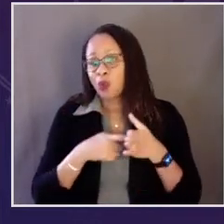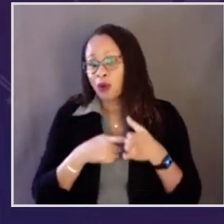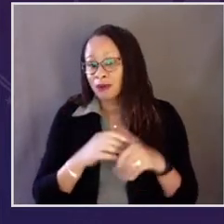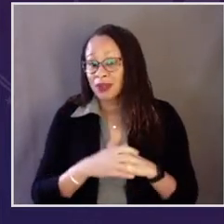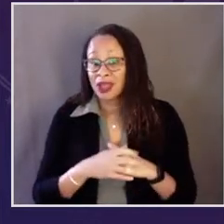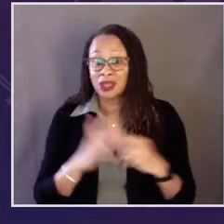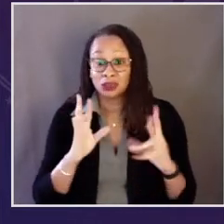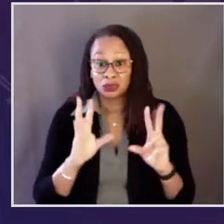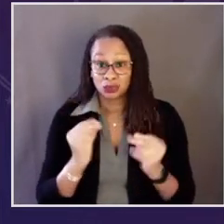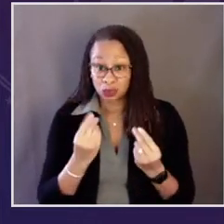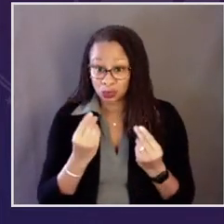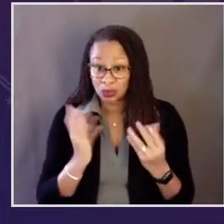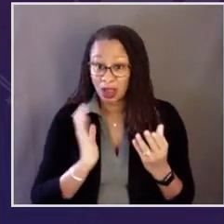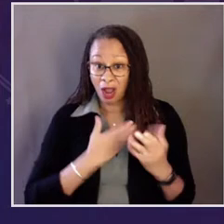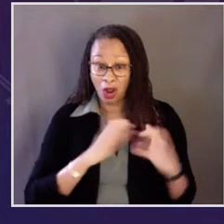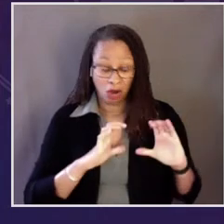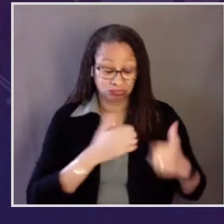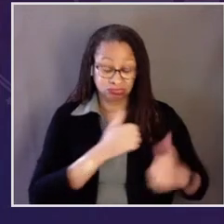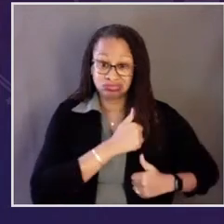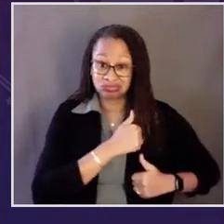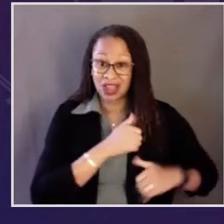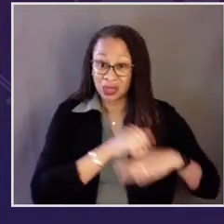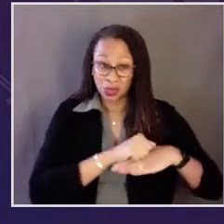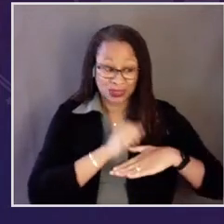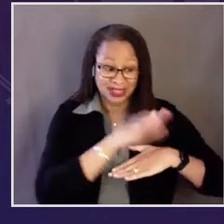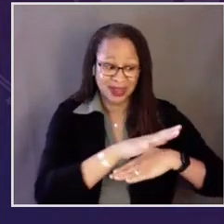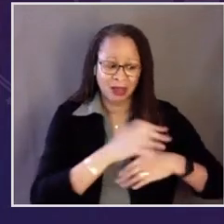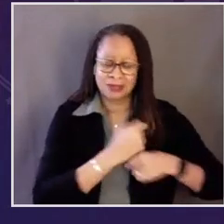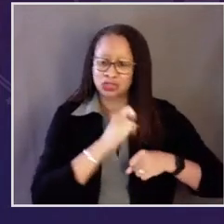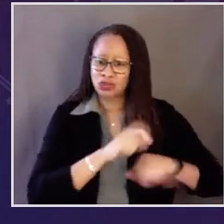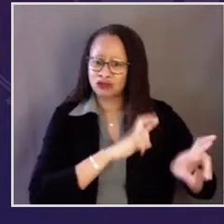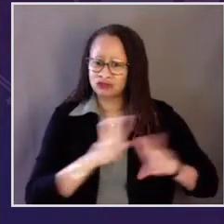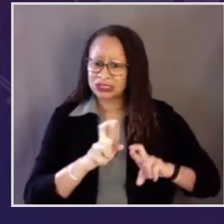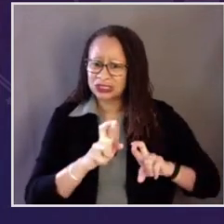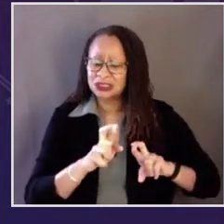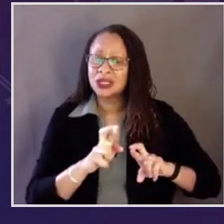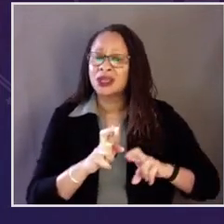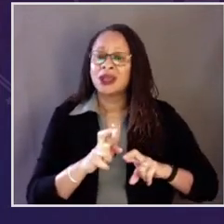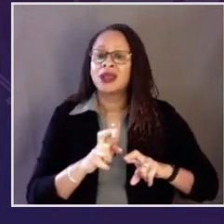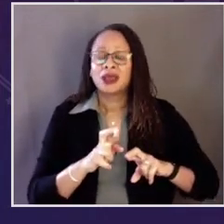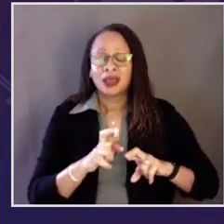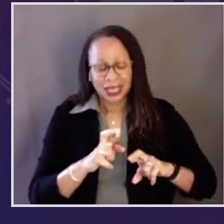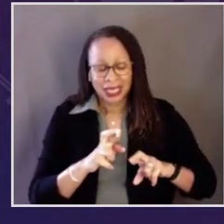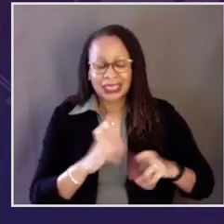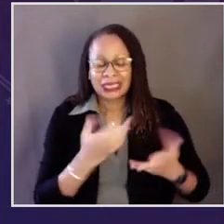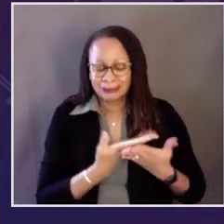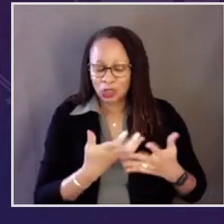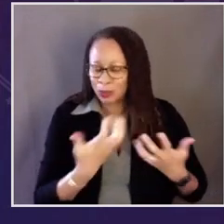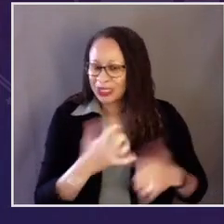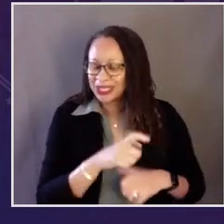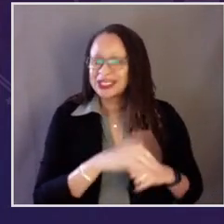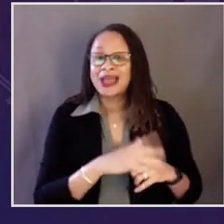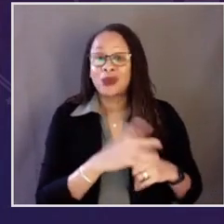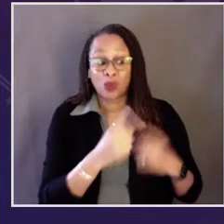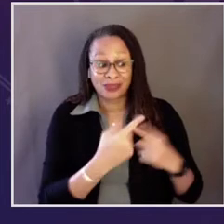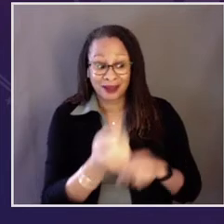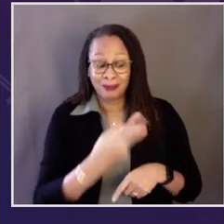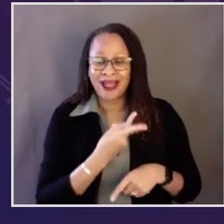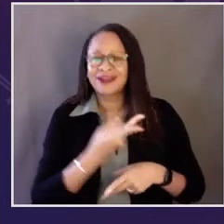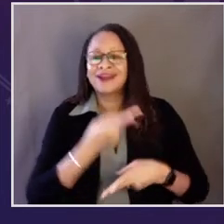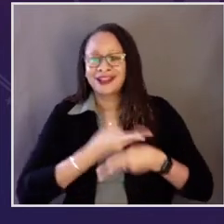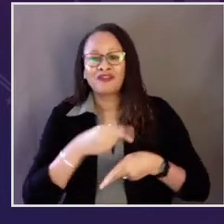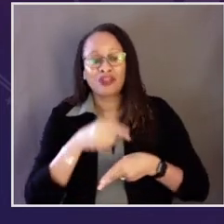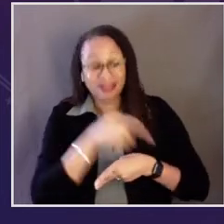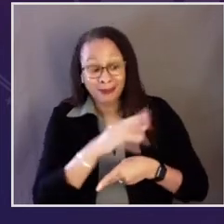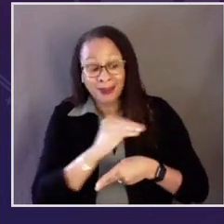truly sacred obligation to prepare and equip our troops that we send into harm's way and